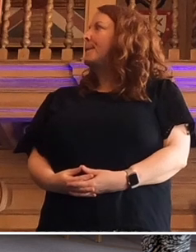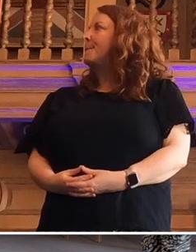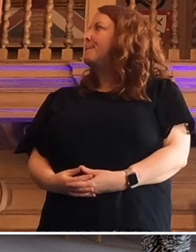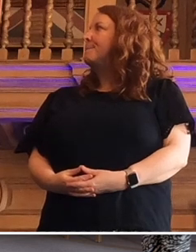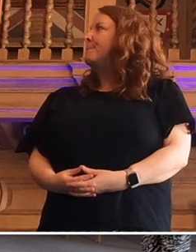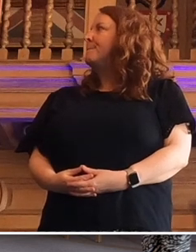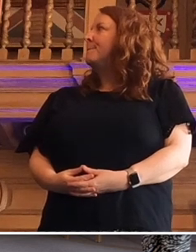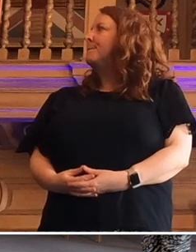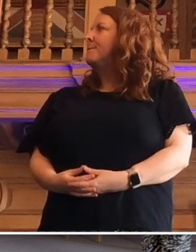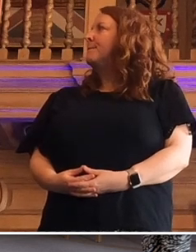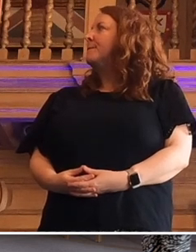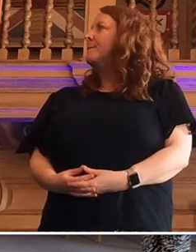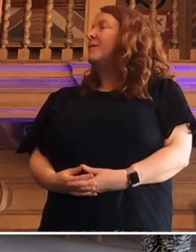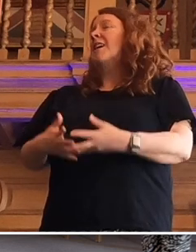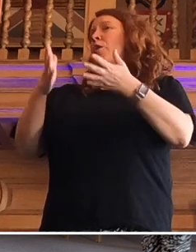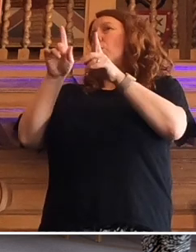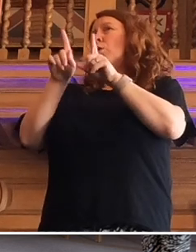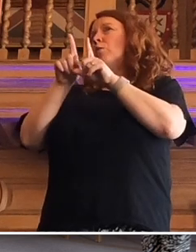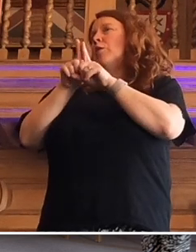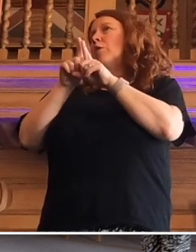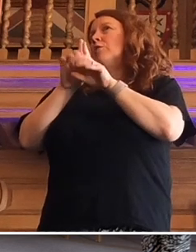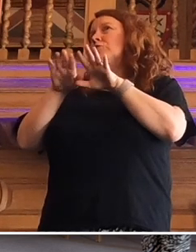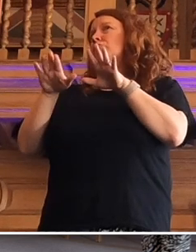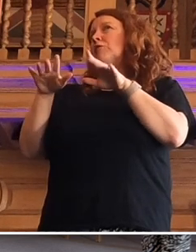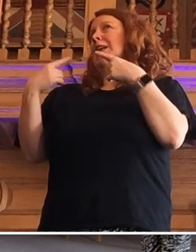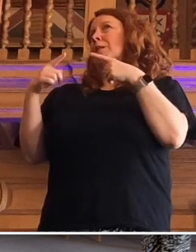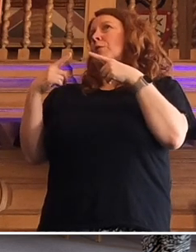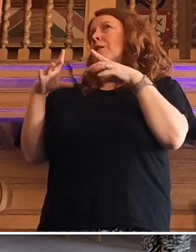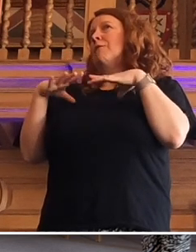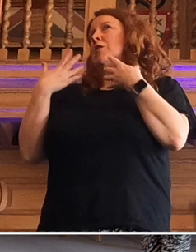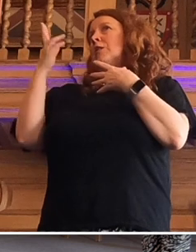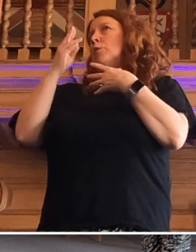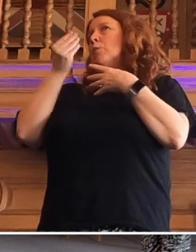children eligible for free school meals do worse.